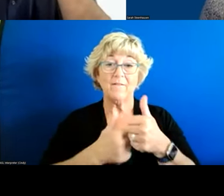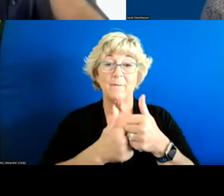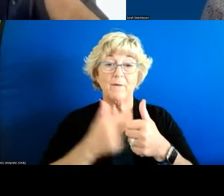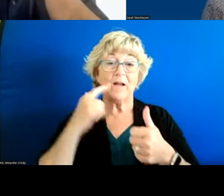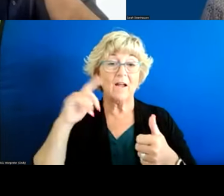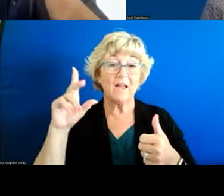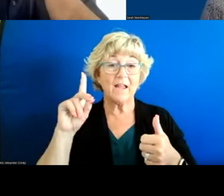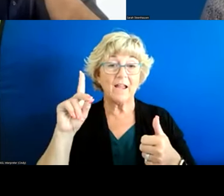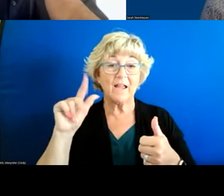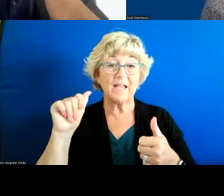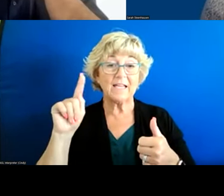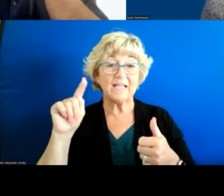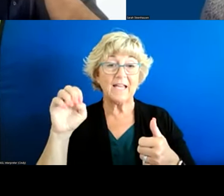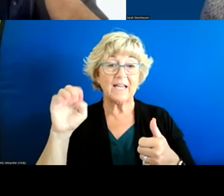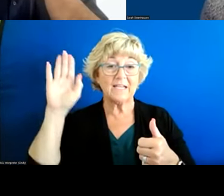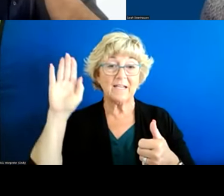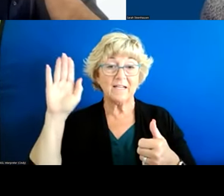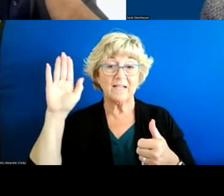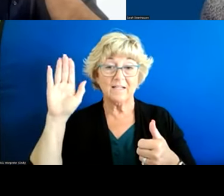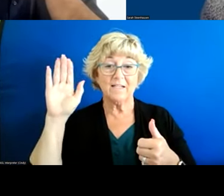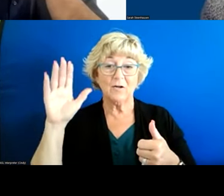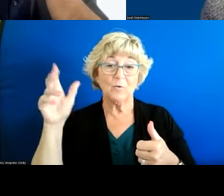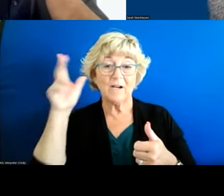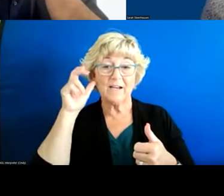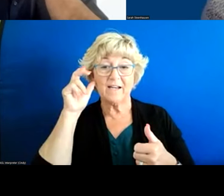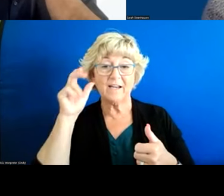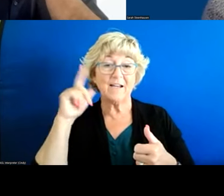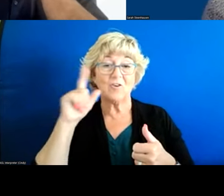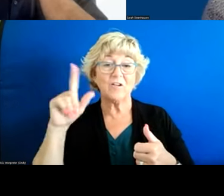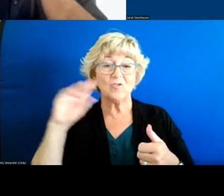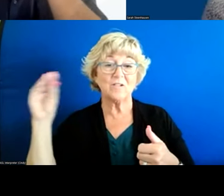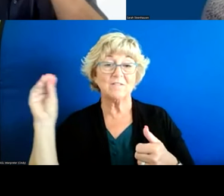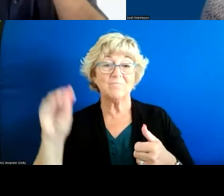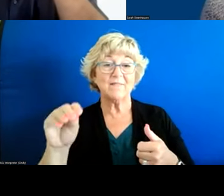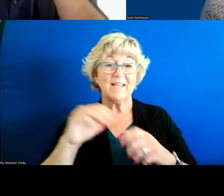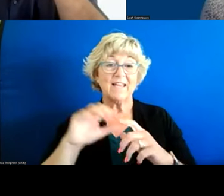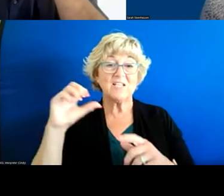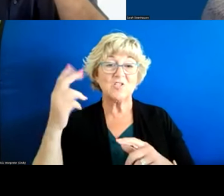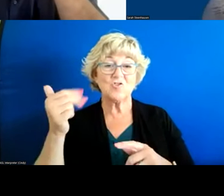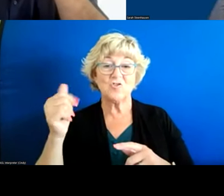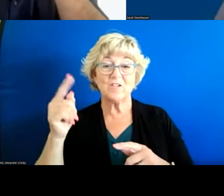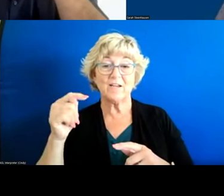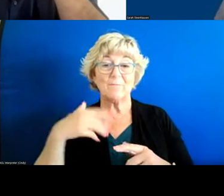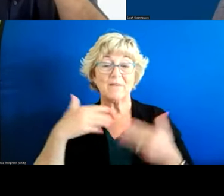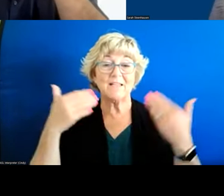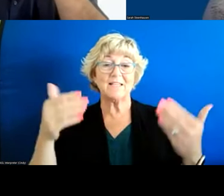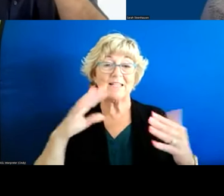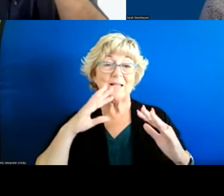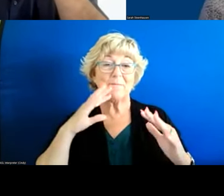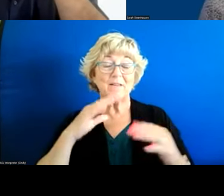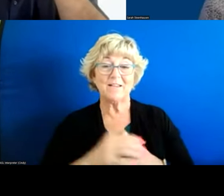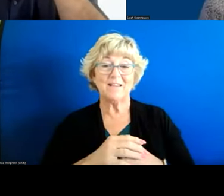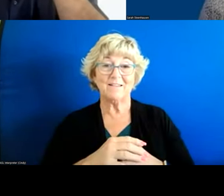yes kate please we would love to hear from you i know you just put something in chat so please speak i'm having